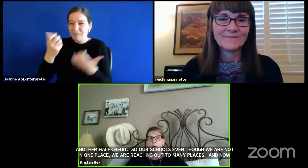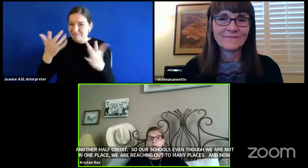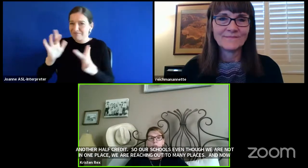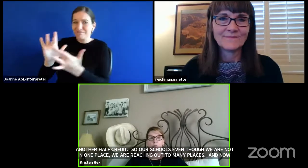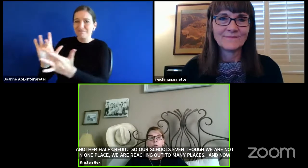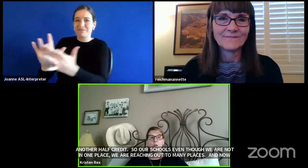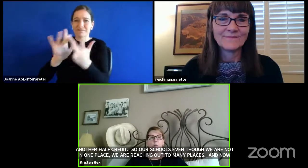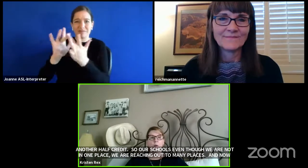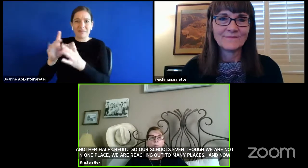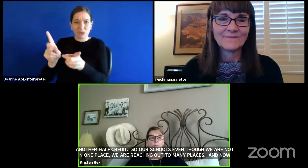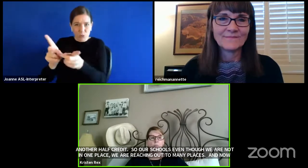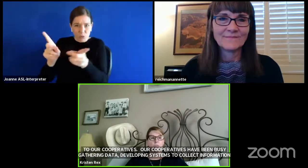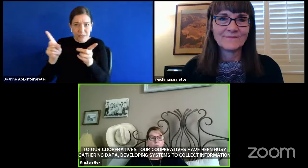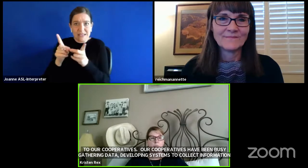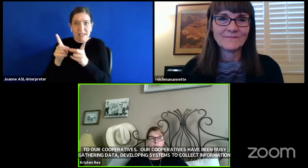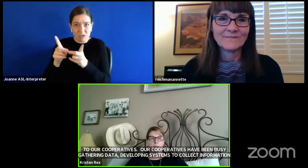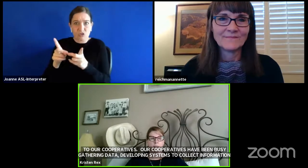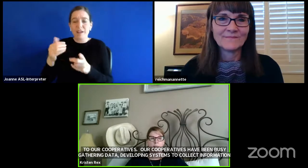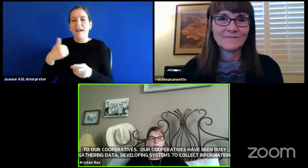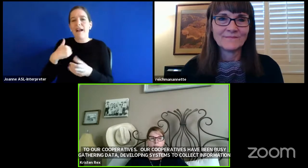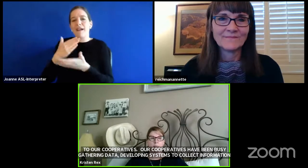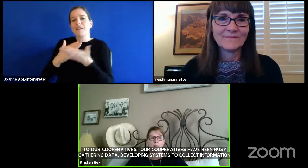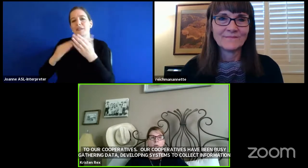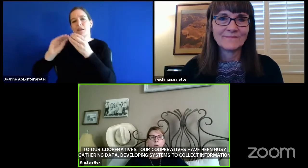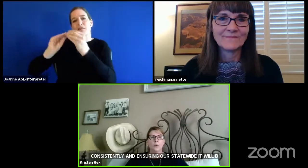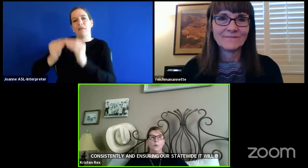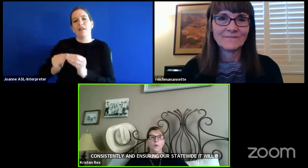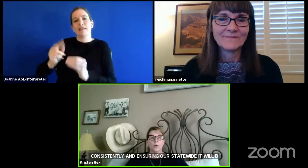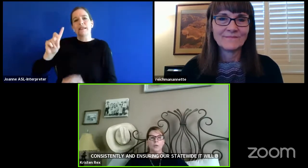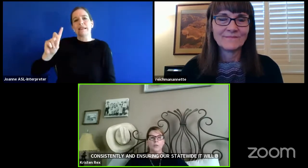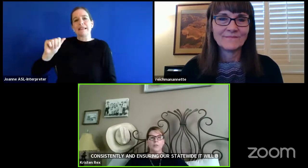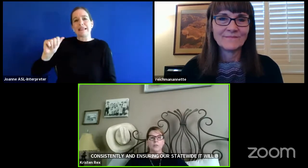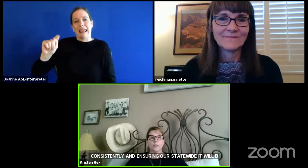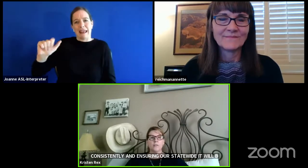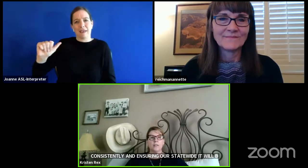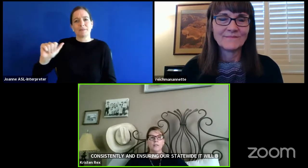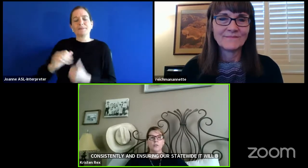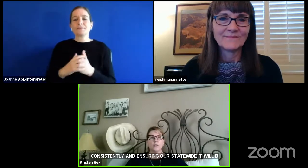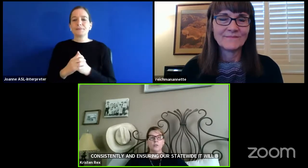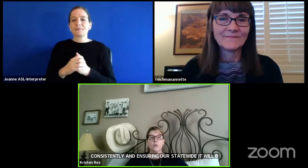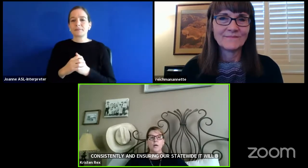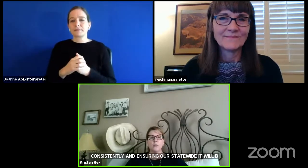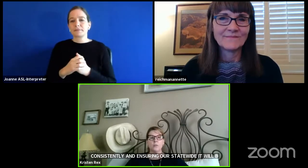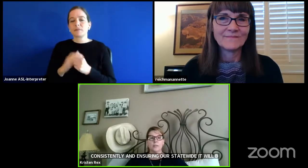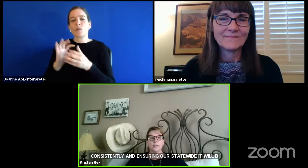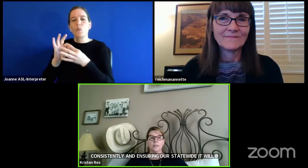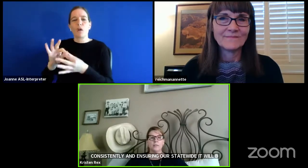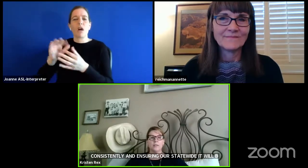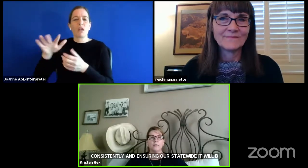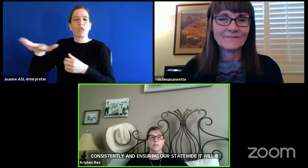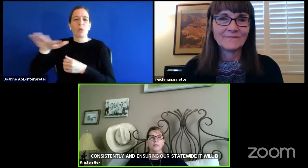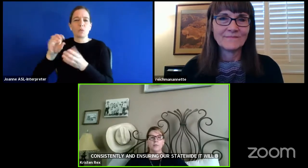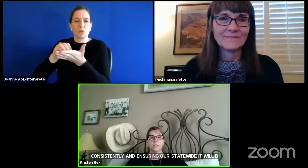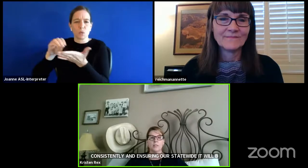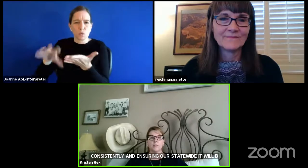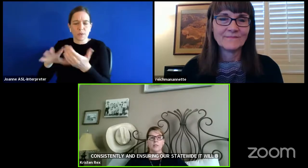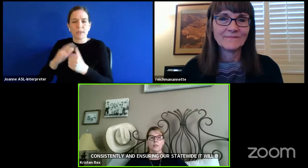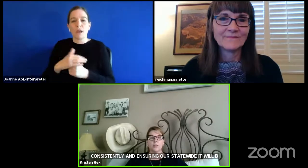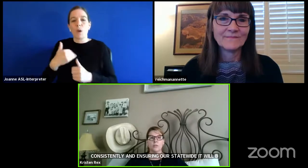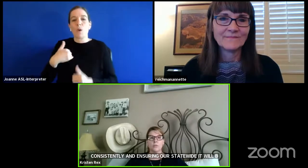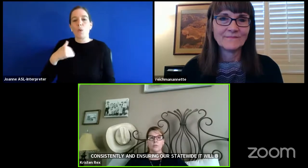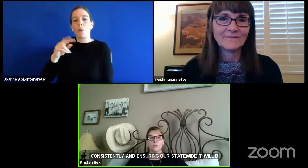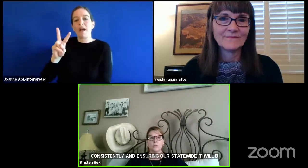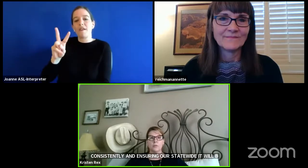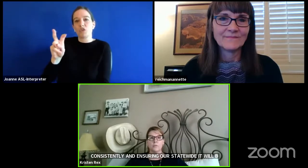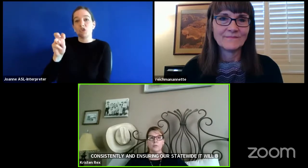with regard to our cooperative students. We are currently serving 274 district